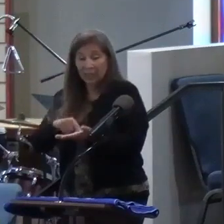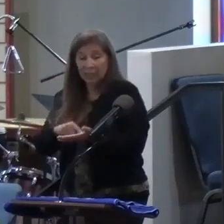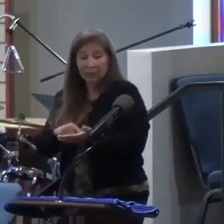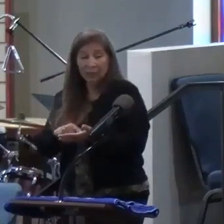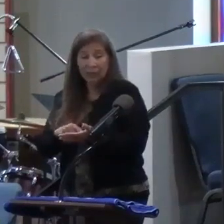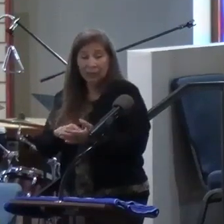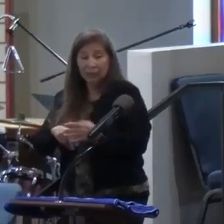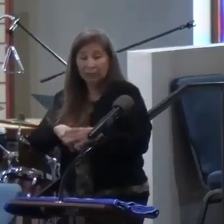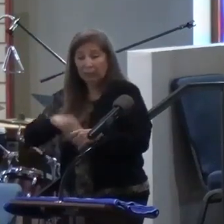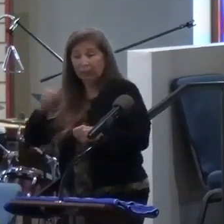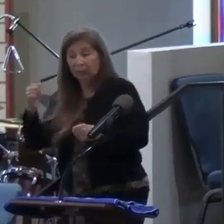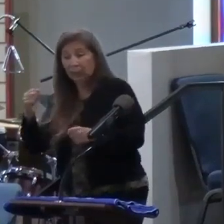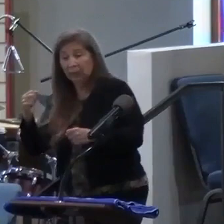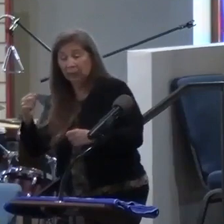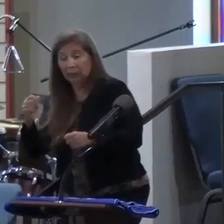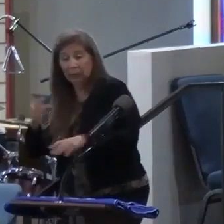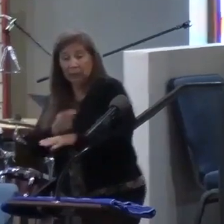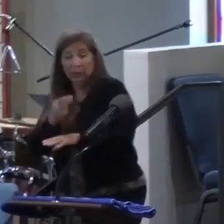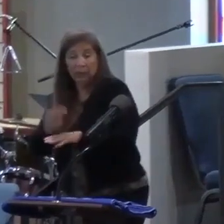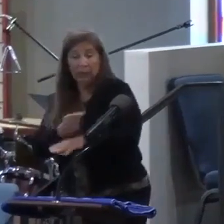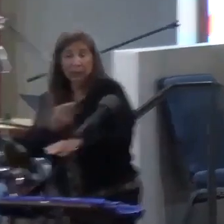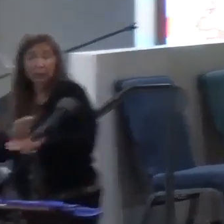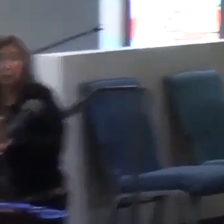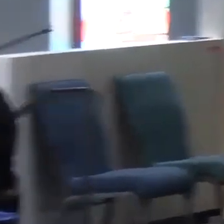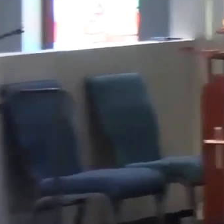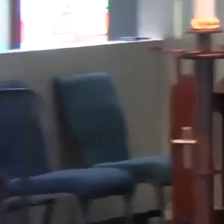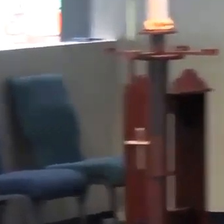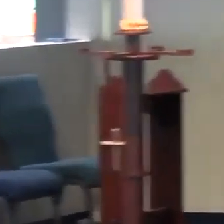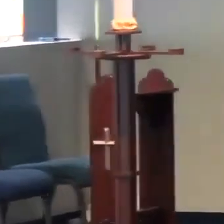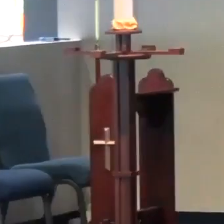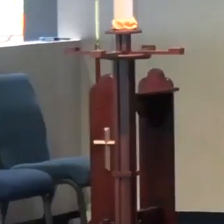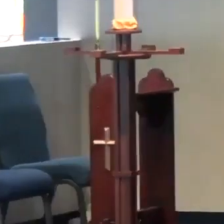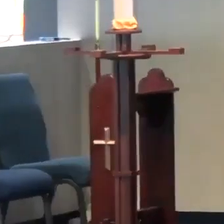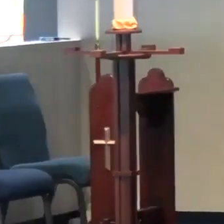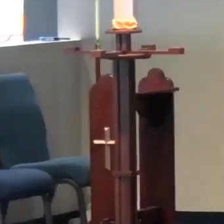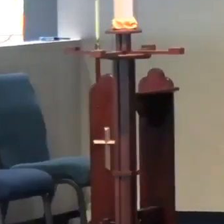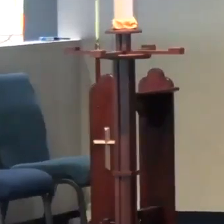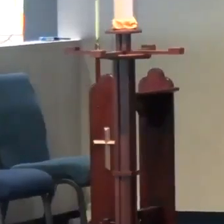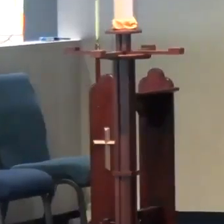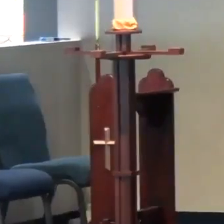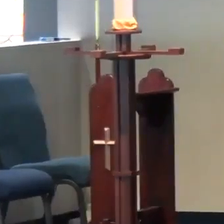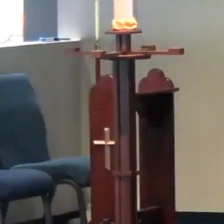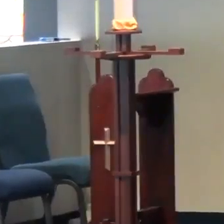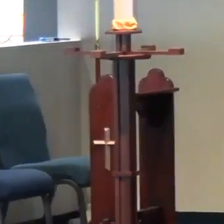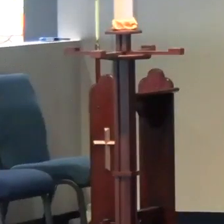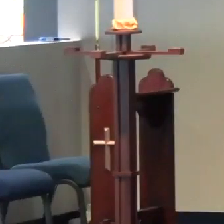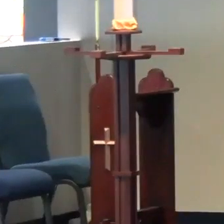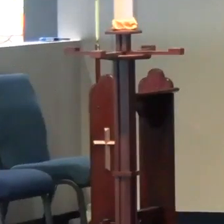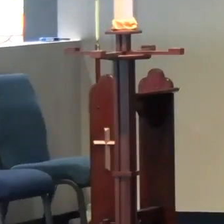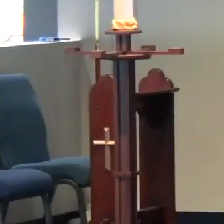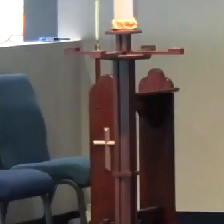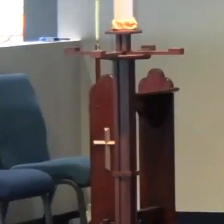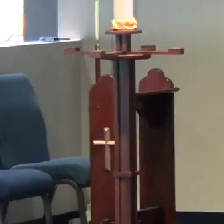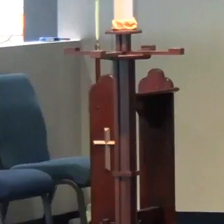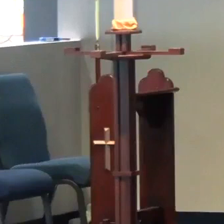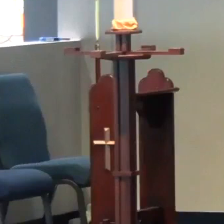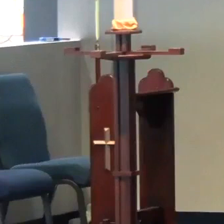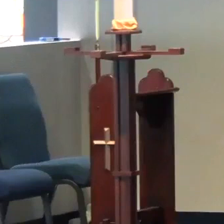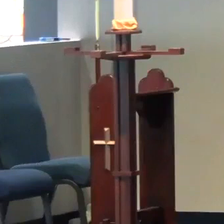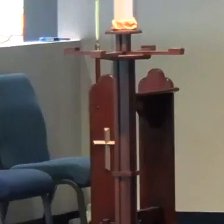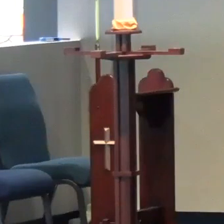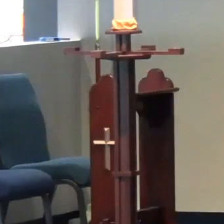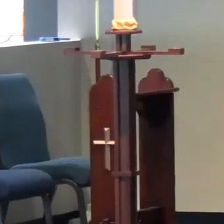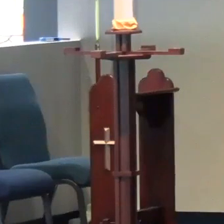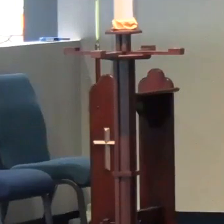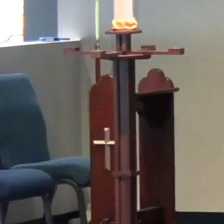to jump outside of the gospel narrative for a moment and touch on a story about that you may remember. I'm going to go back, just give you the 30-second